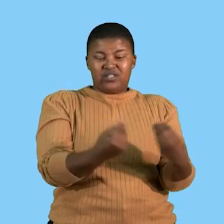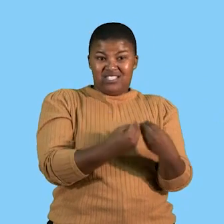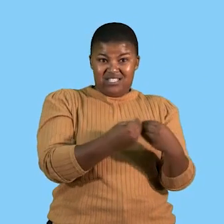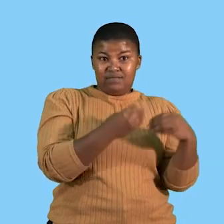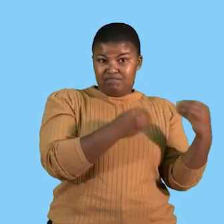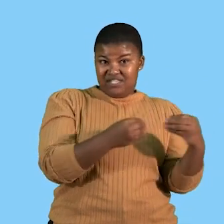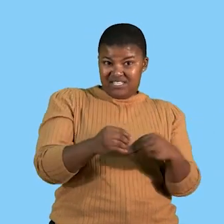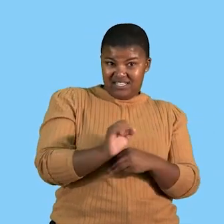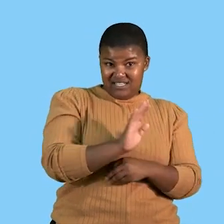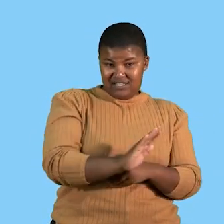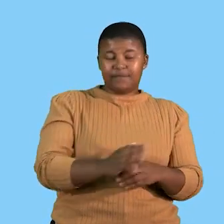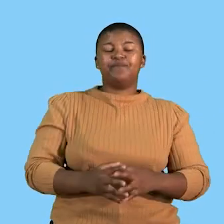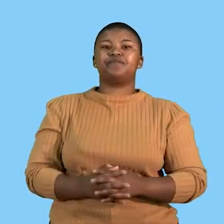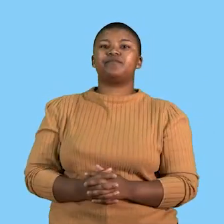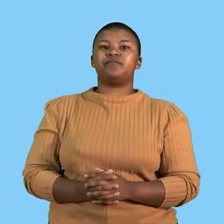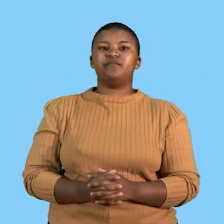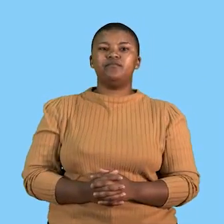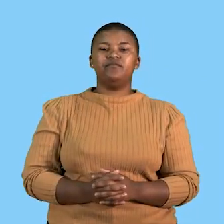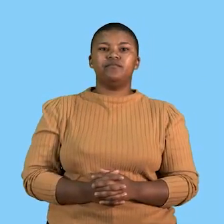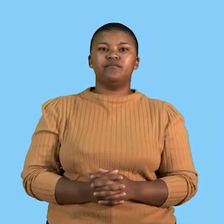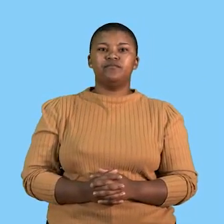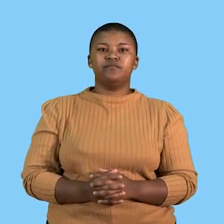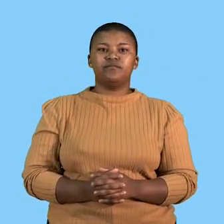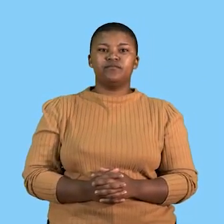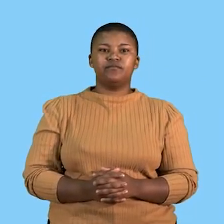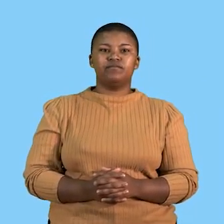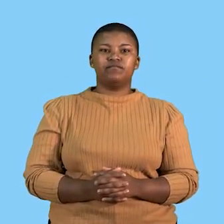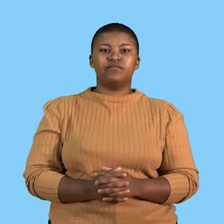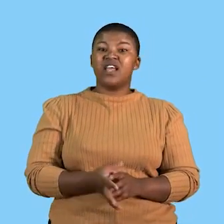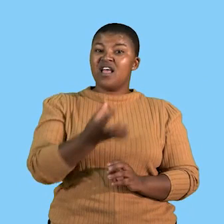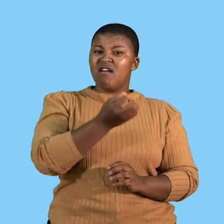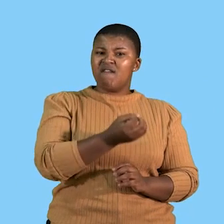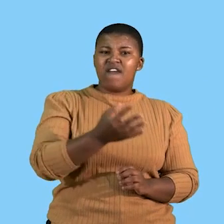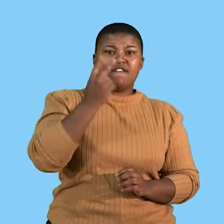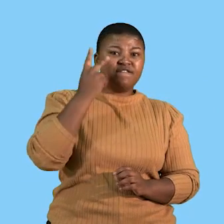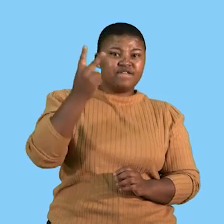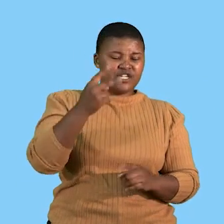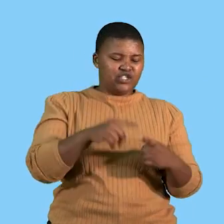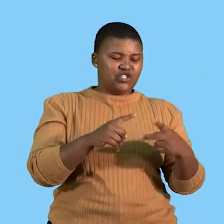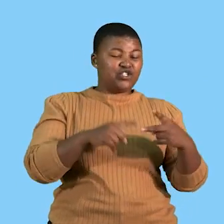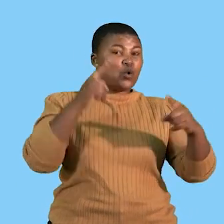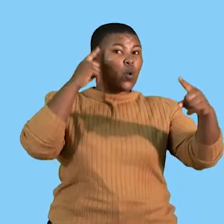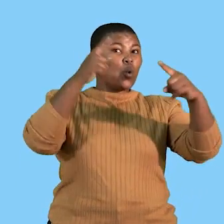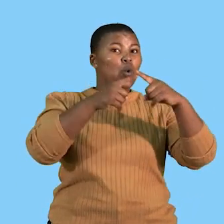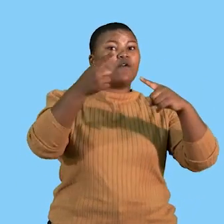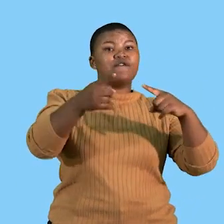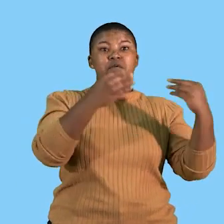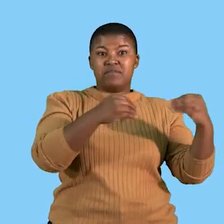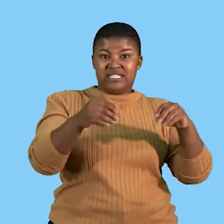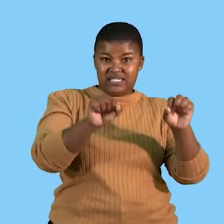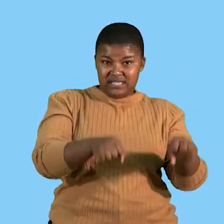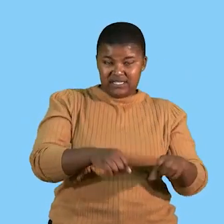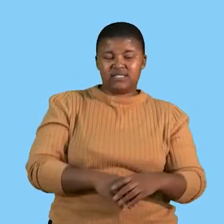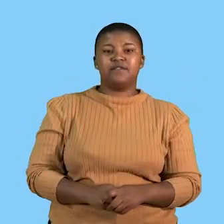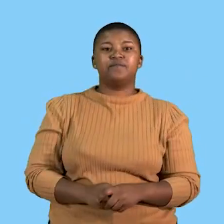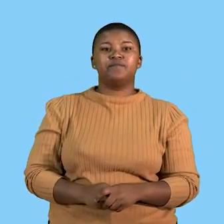business. So they provide direction by giving the vision and the goals of the